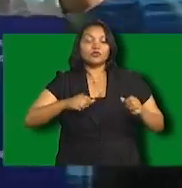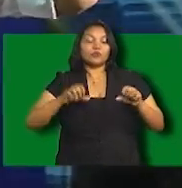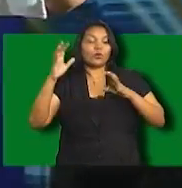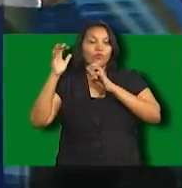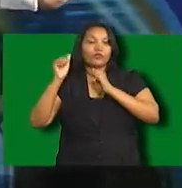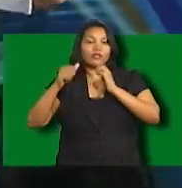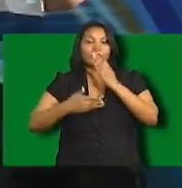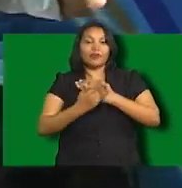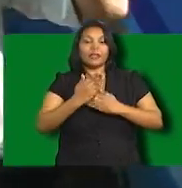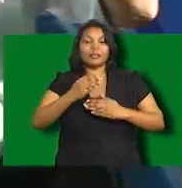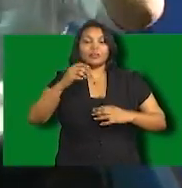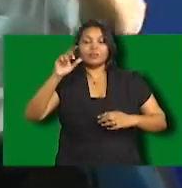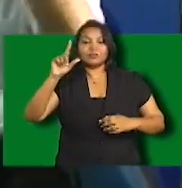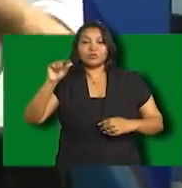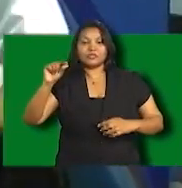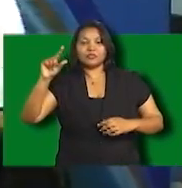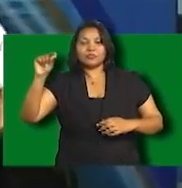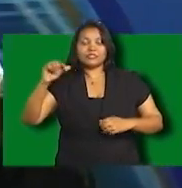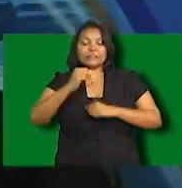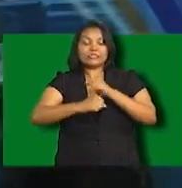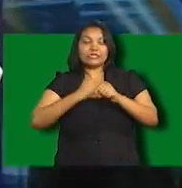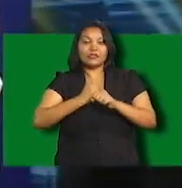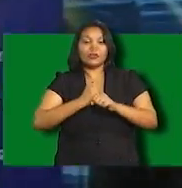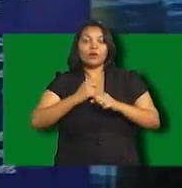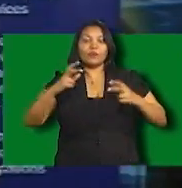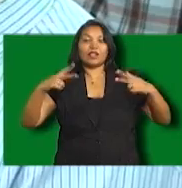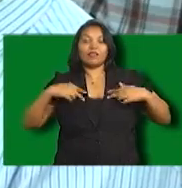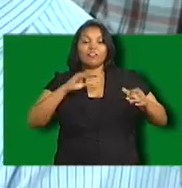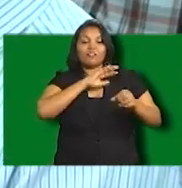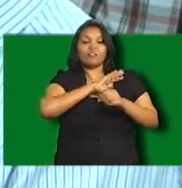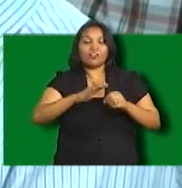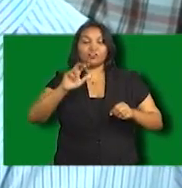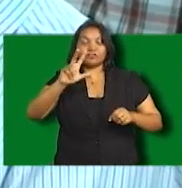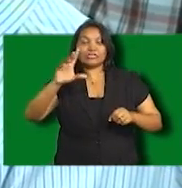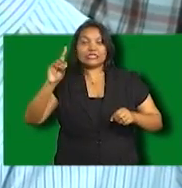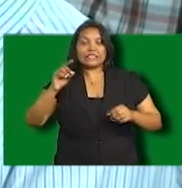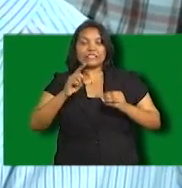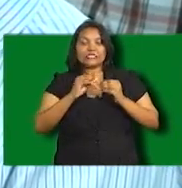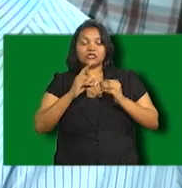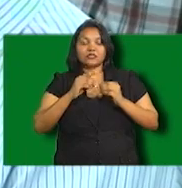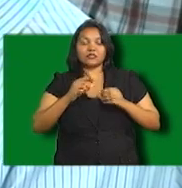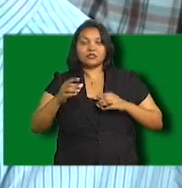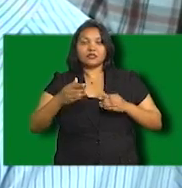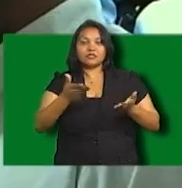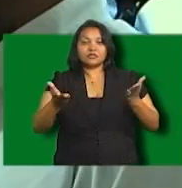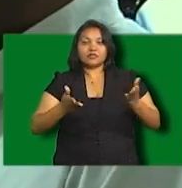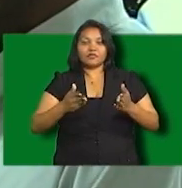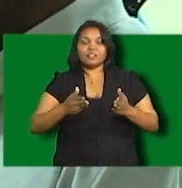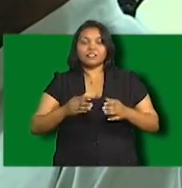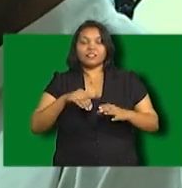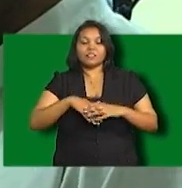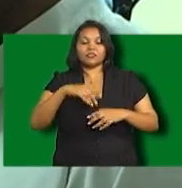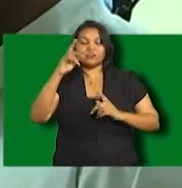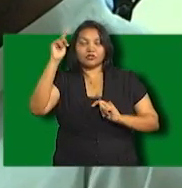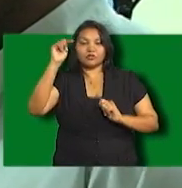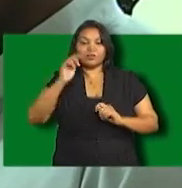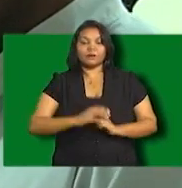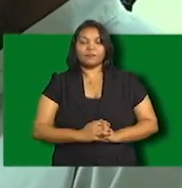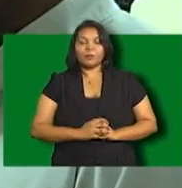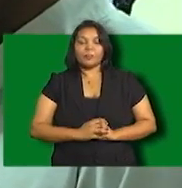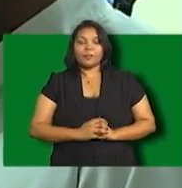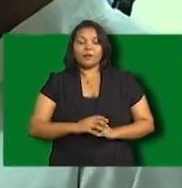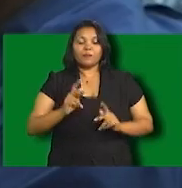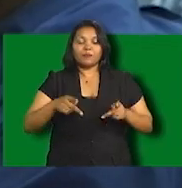3D, fully digital system available on this island. Attendees expressed their concerns, requests and suggestions,